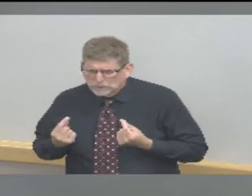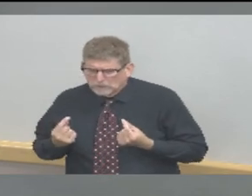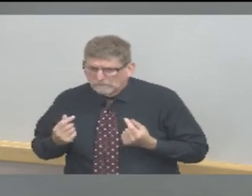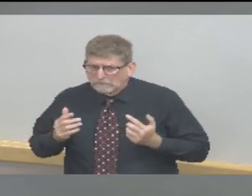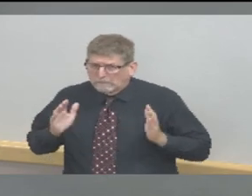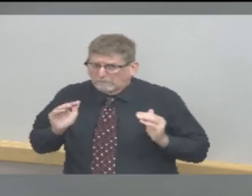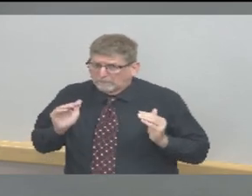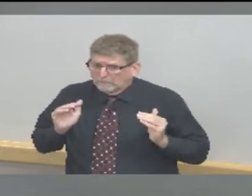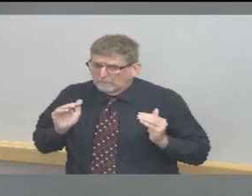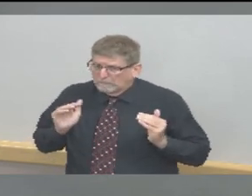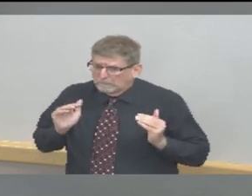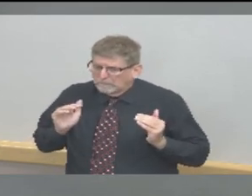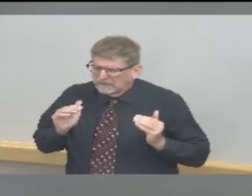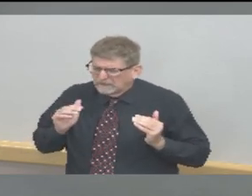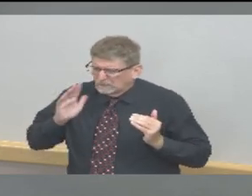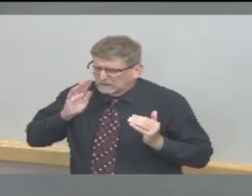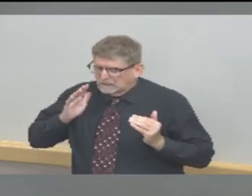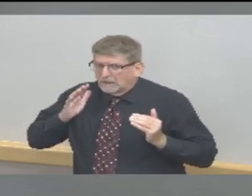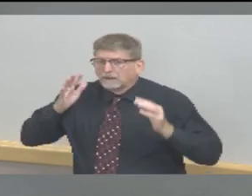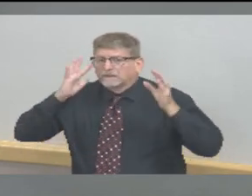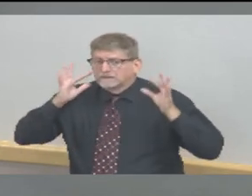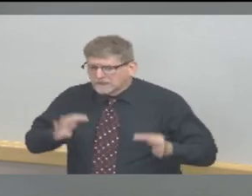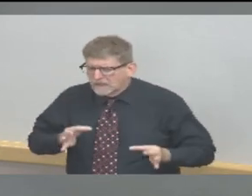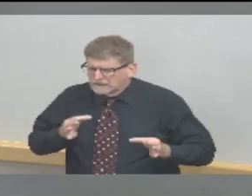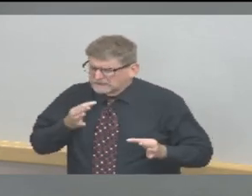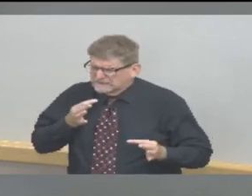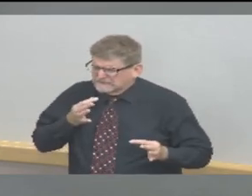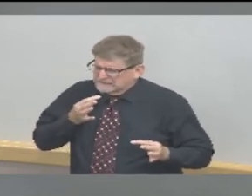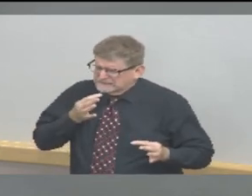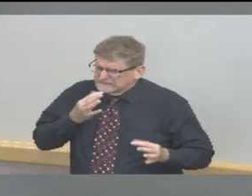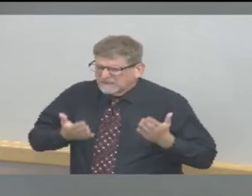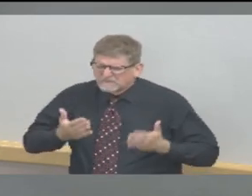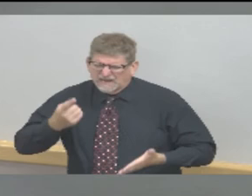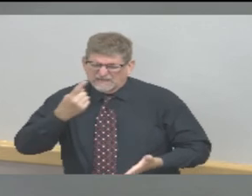decision about that sometime next week.